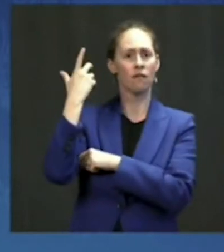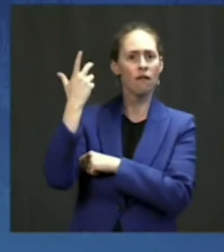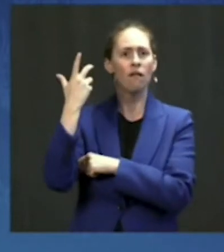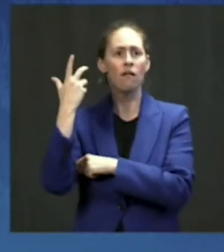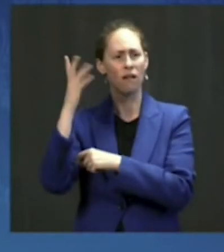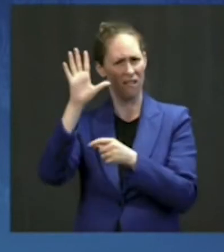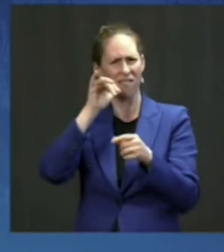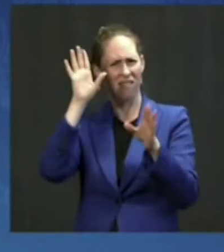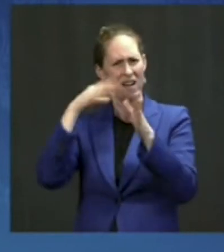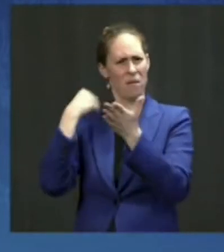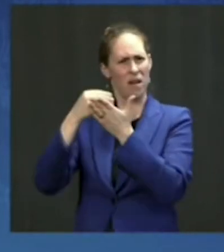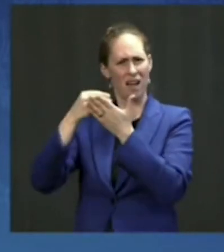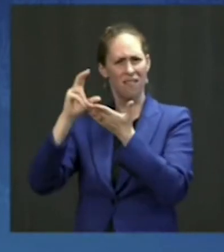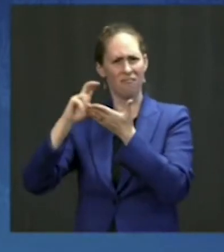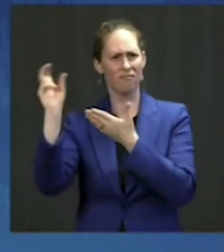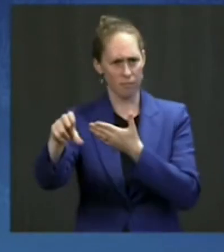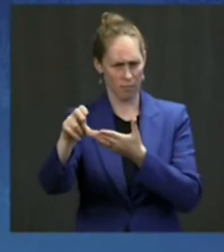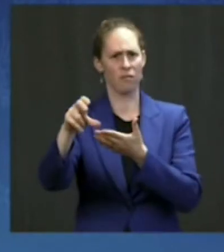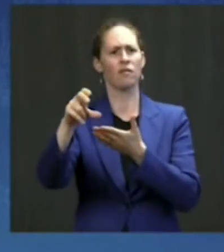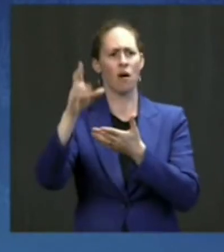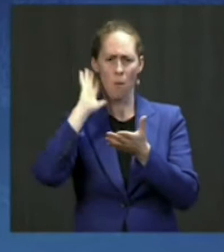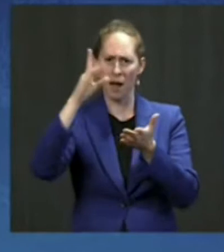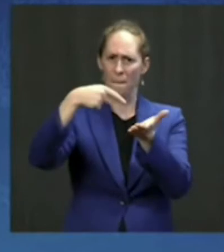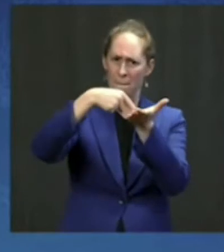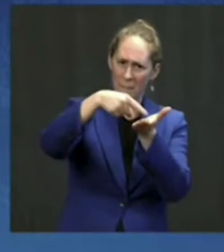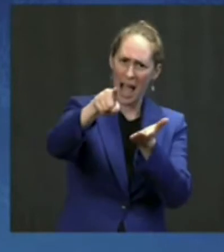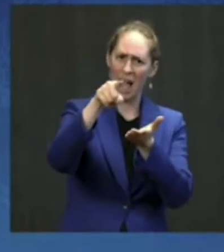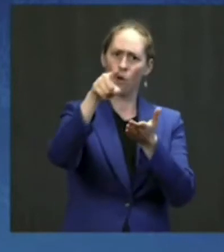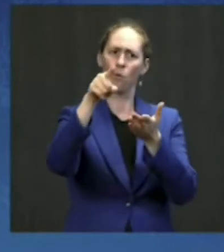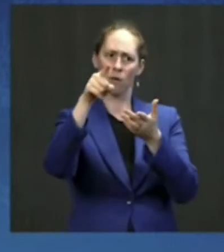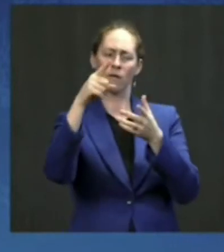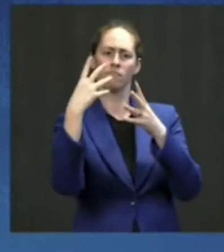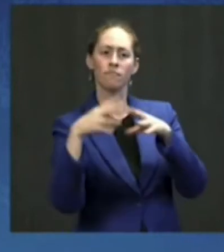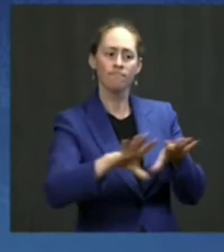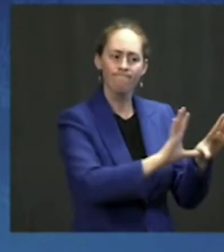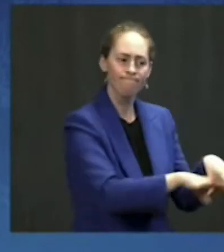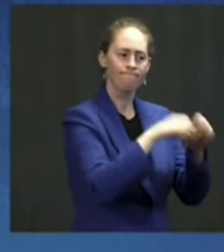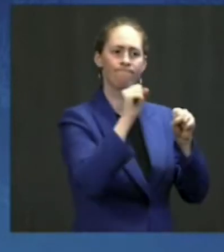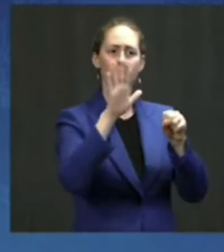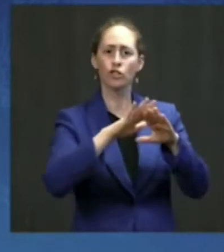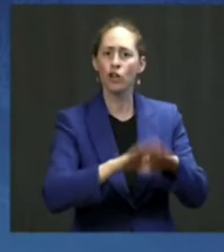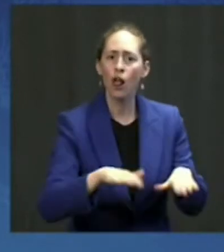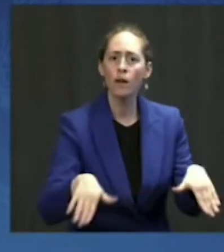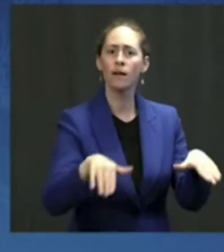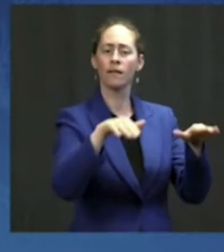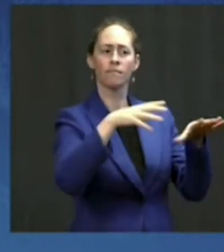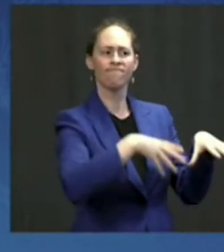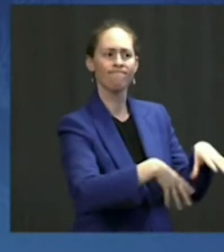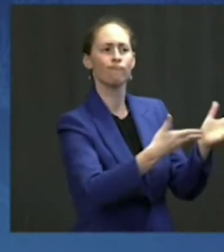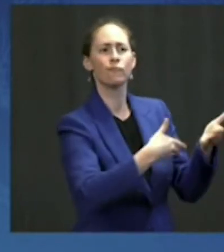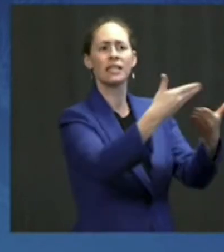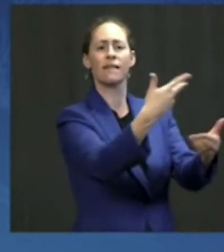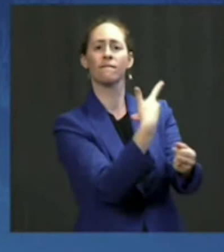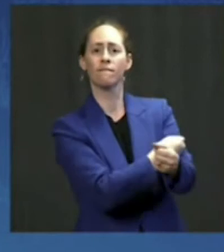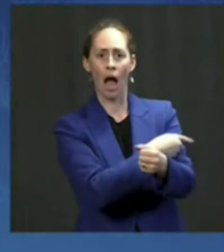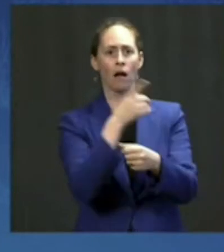with paid time, paid leave, to take their kids or their own parents to get vaccinated. So I'm calling on